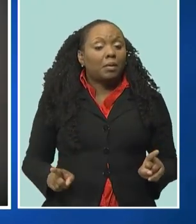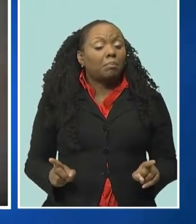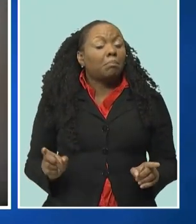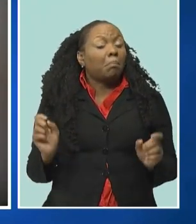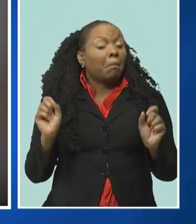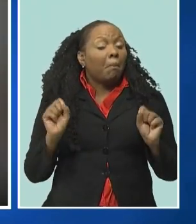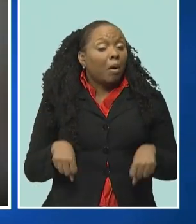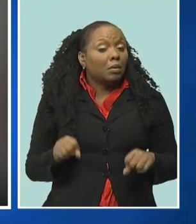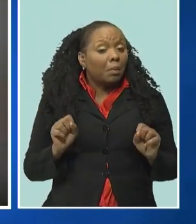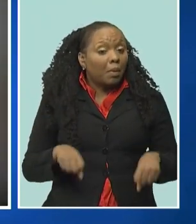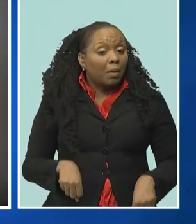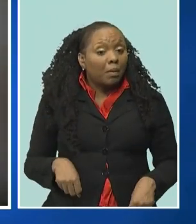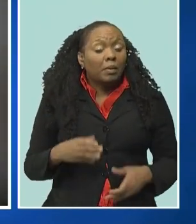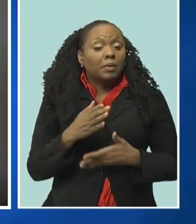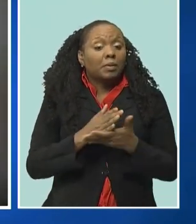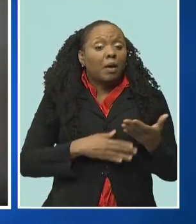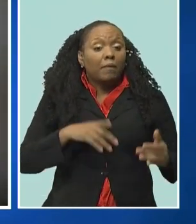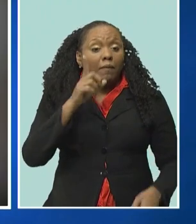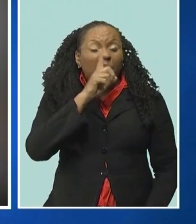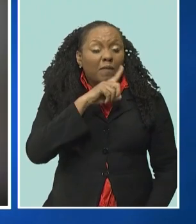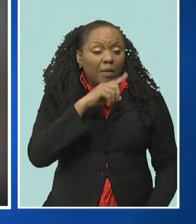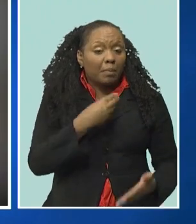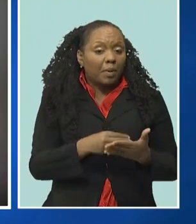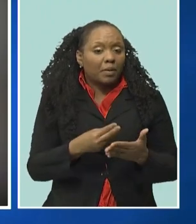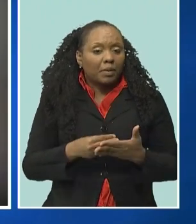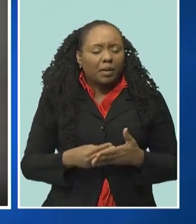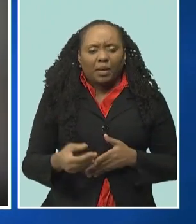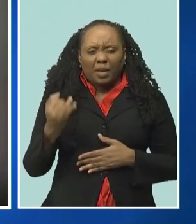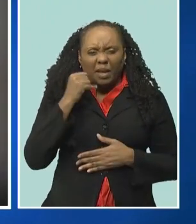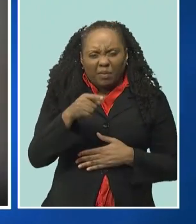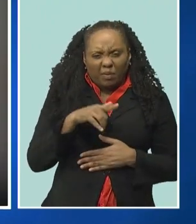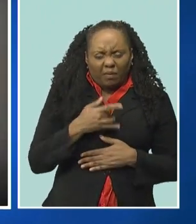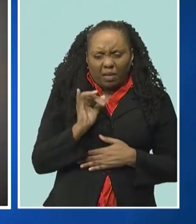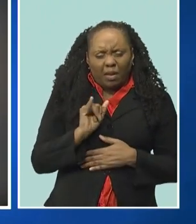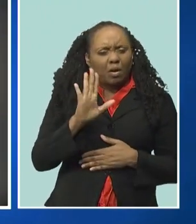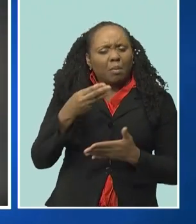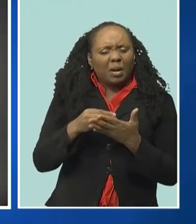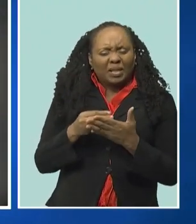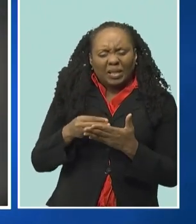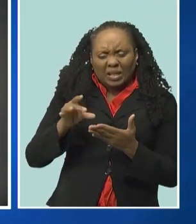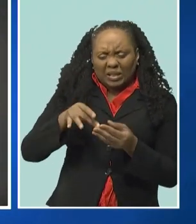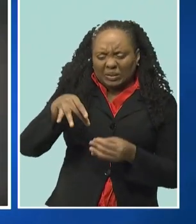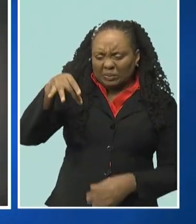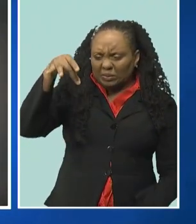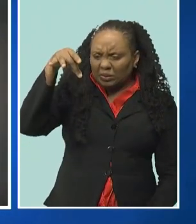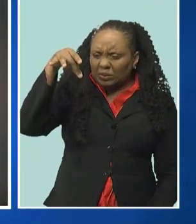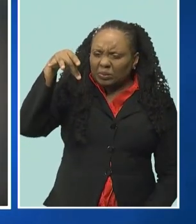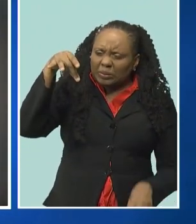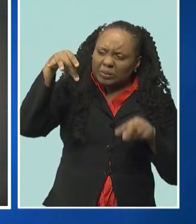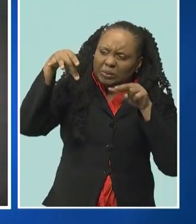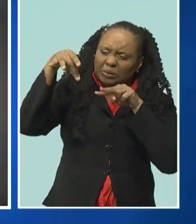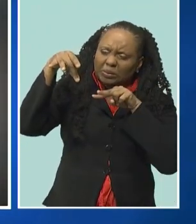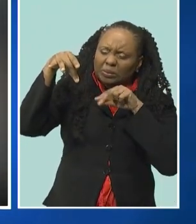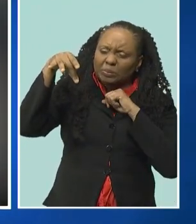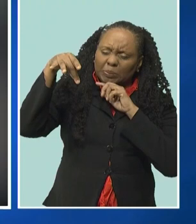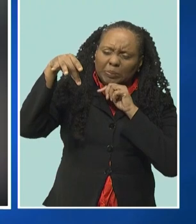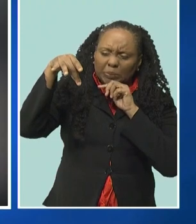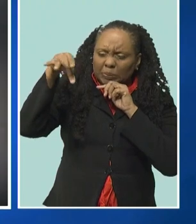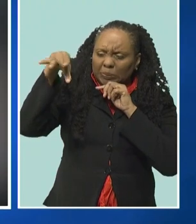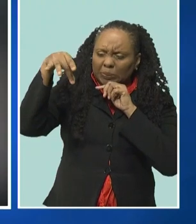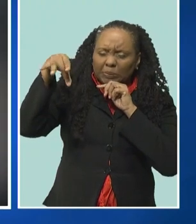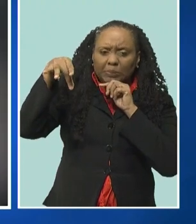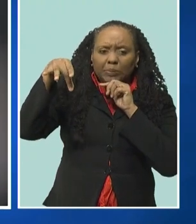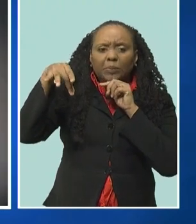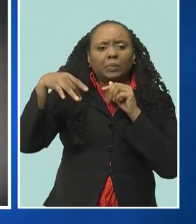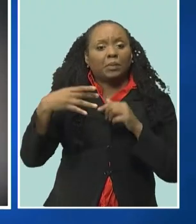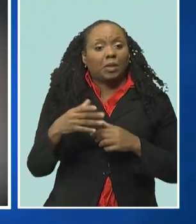public they are not impossible to counterfeit. Anyone with a note they suspect to be counterfeit is advised to take it to a commercial bank or to